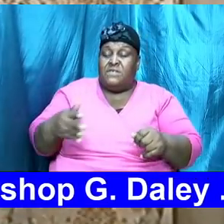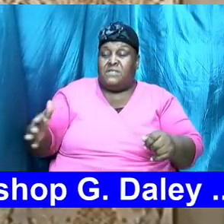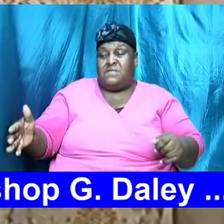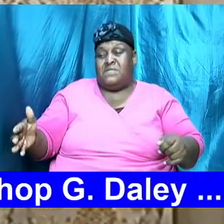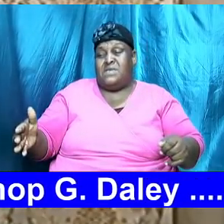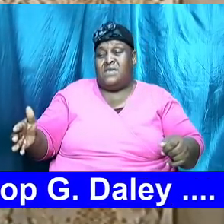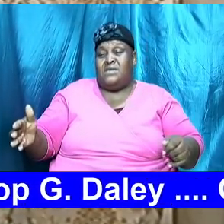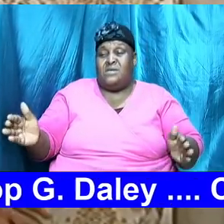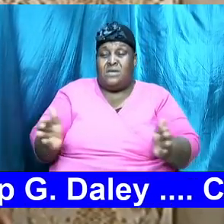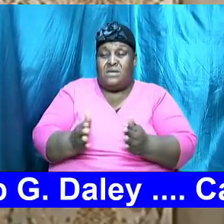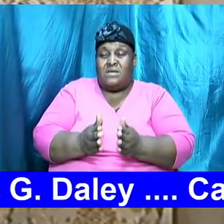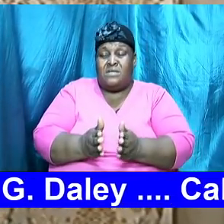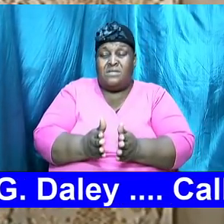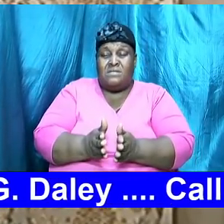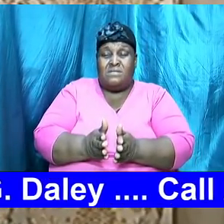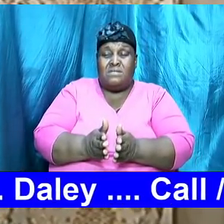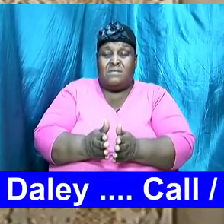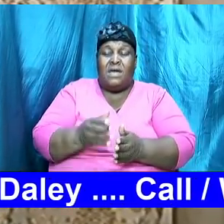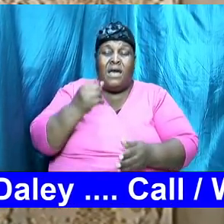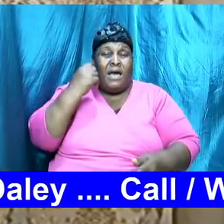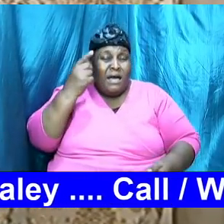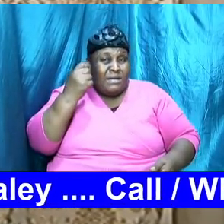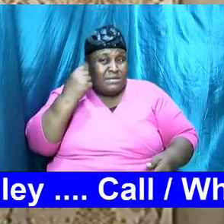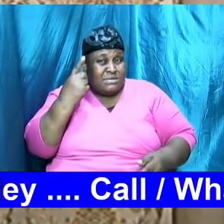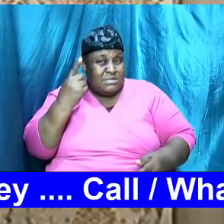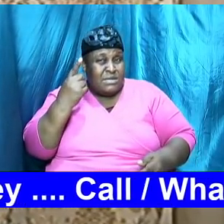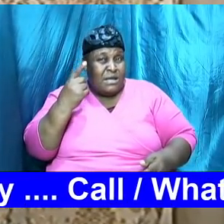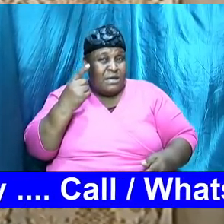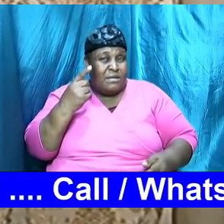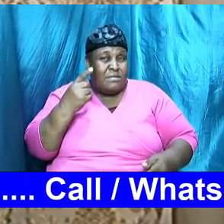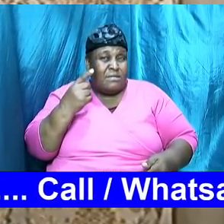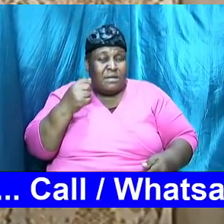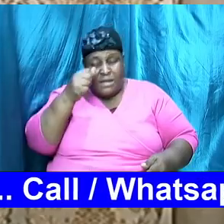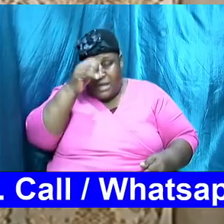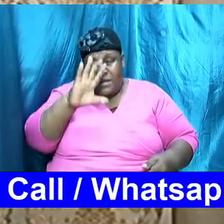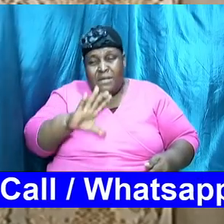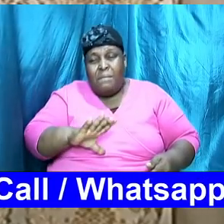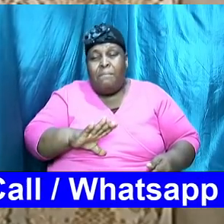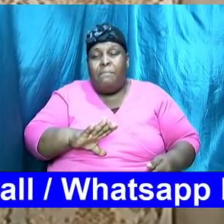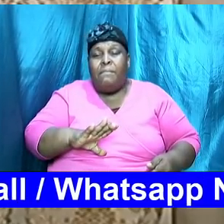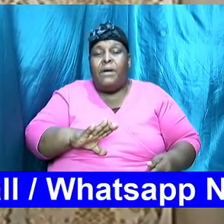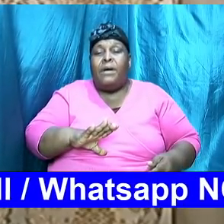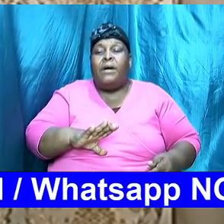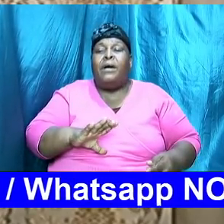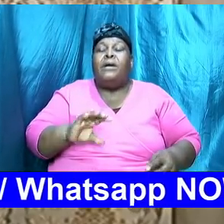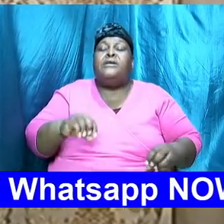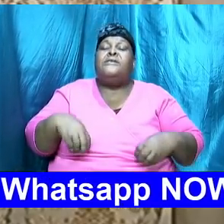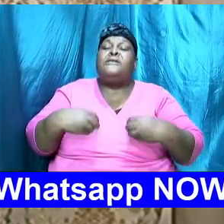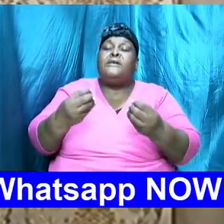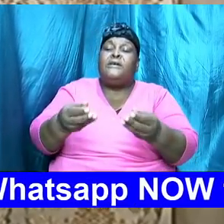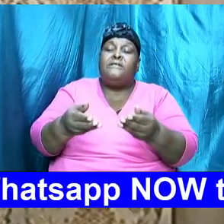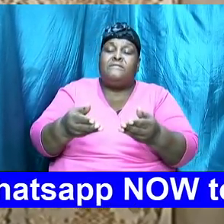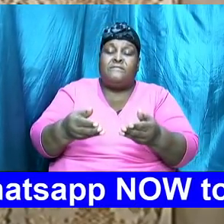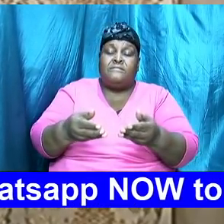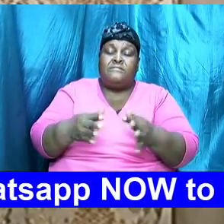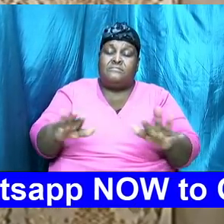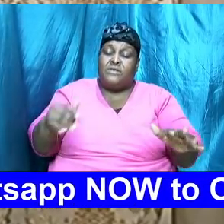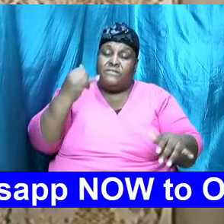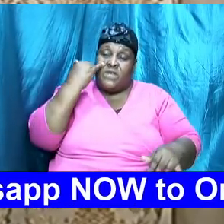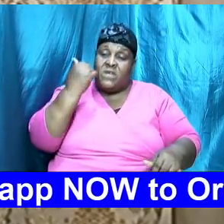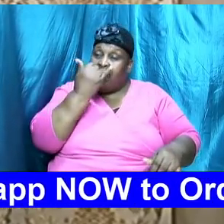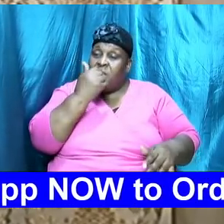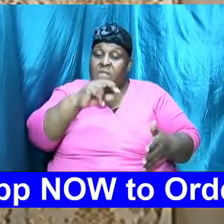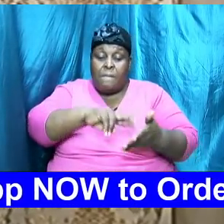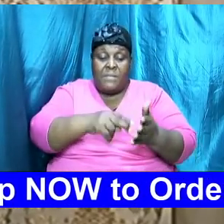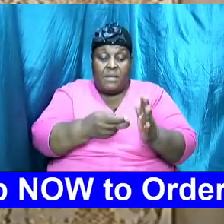understand the background and thirdly Ezra moved to give the explanation the meaning of the word and